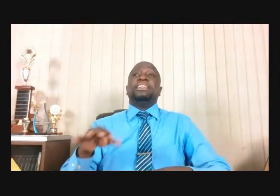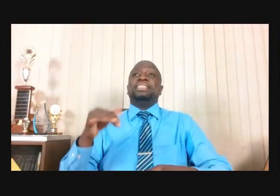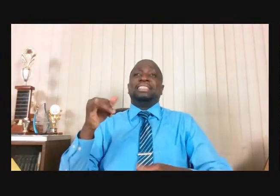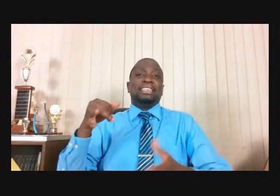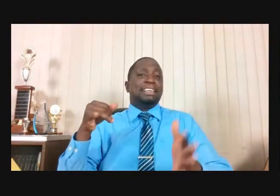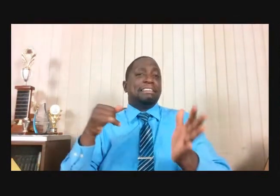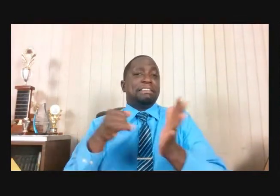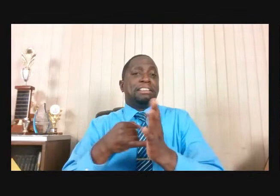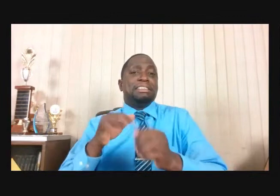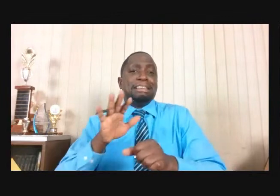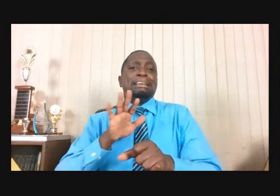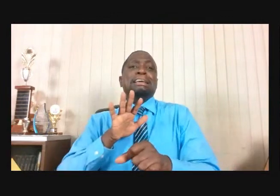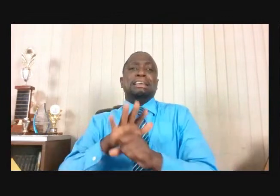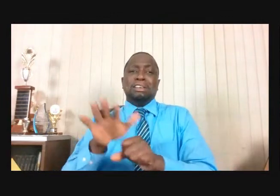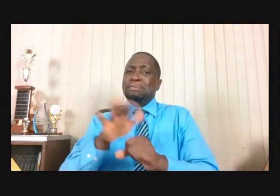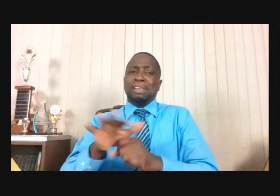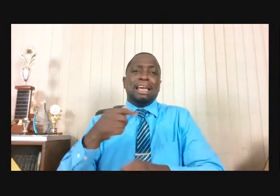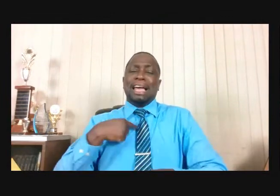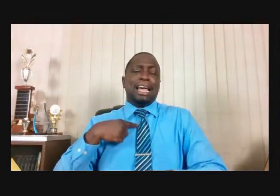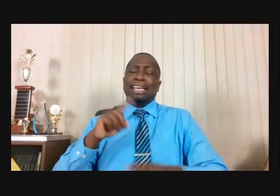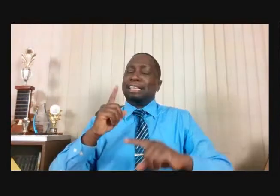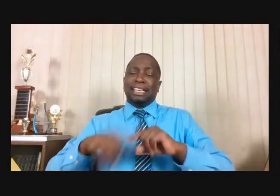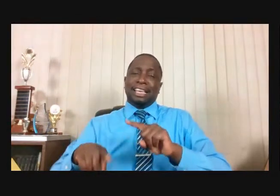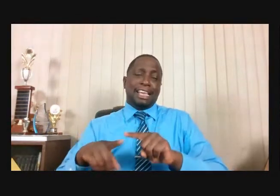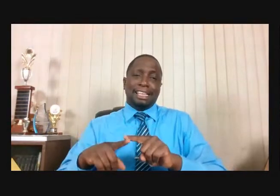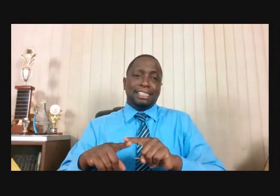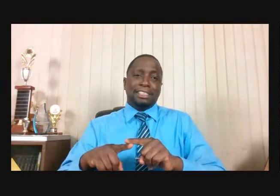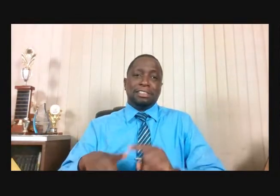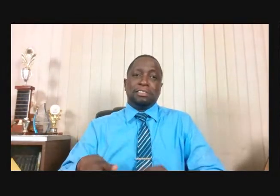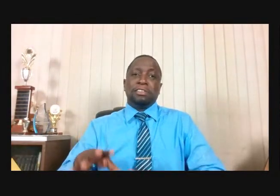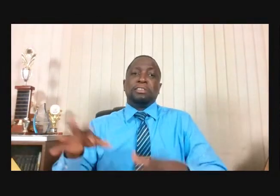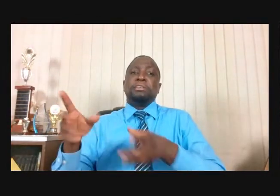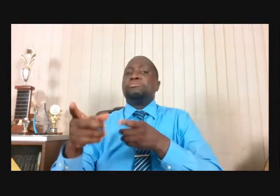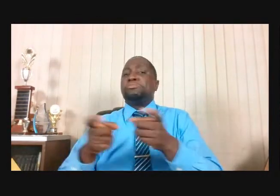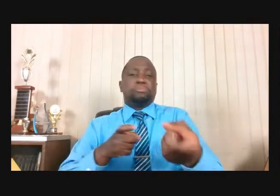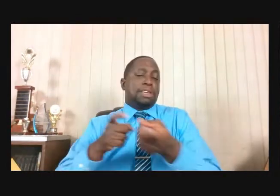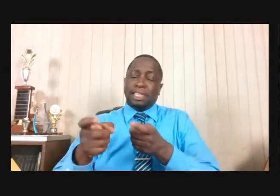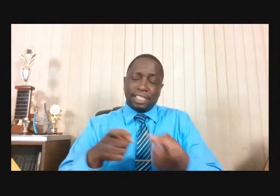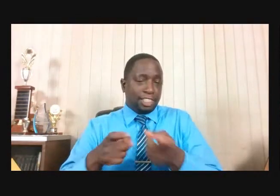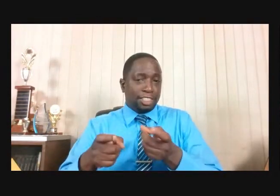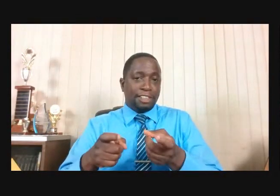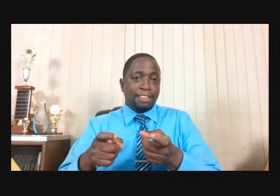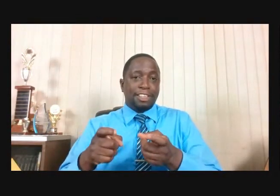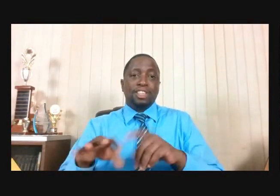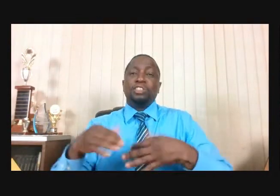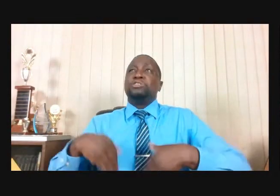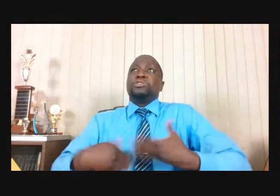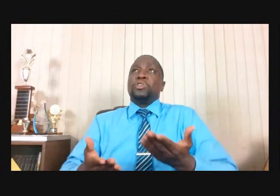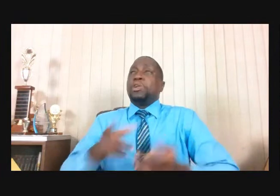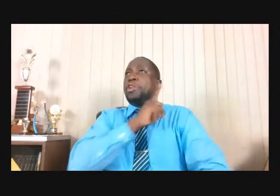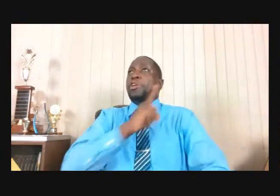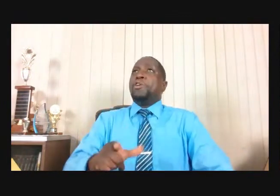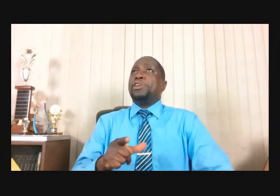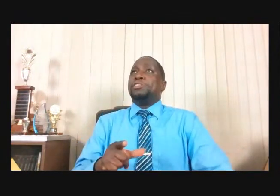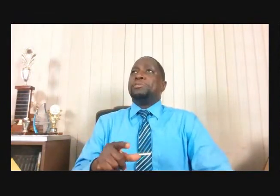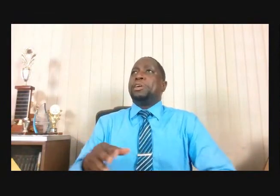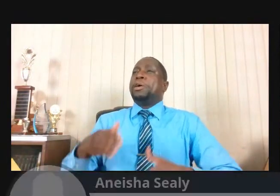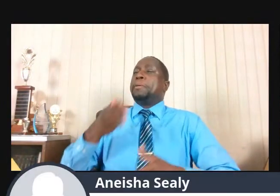Oh Lord Take Away My Life For I Am Not Better Than My Fathers